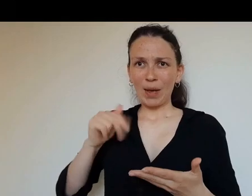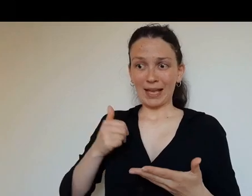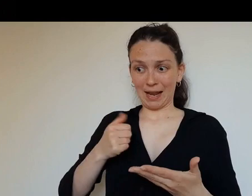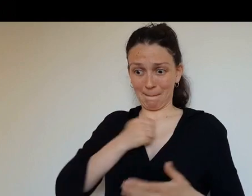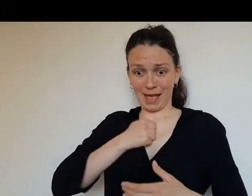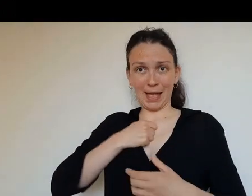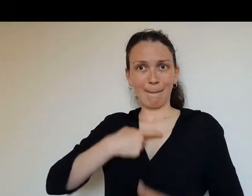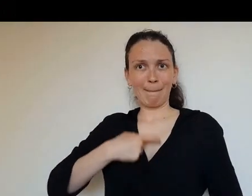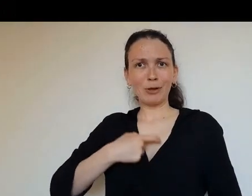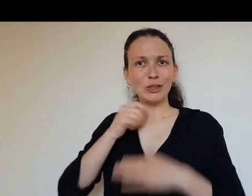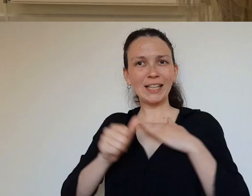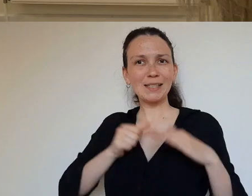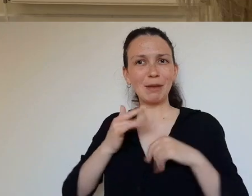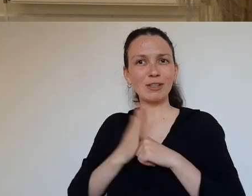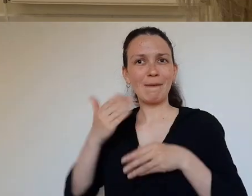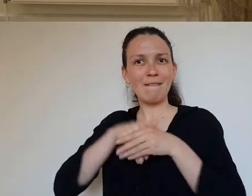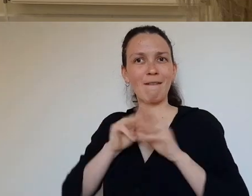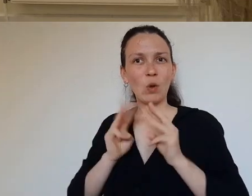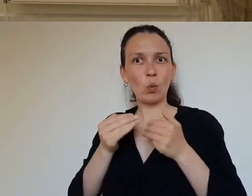objectively tell the story of this research?